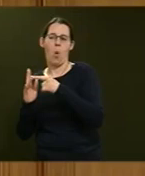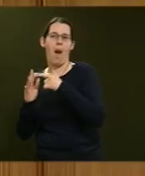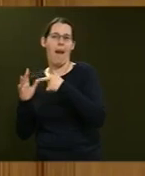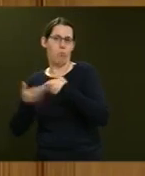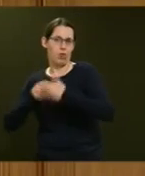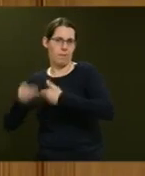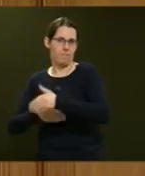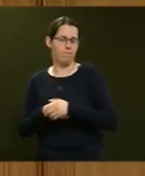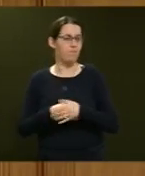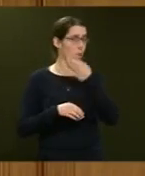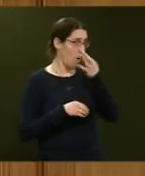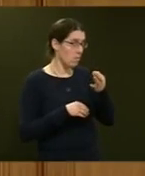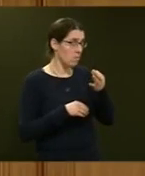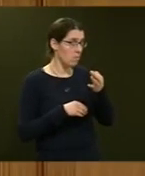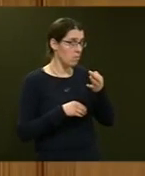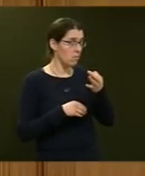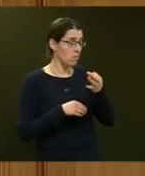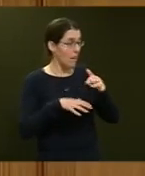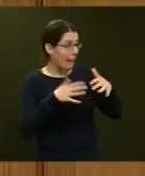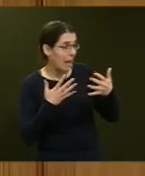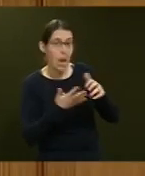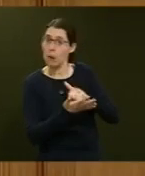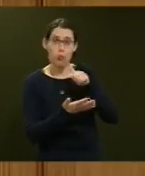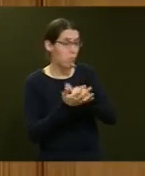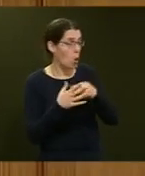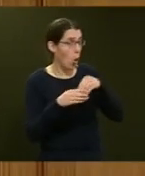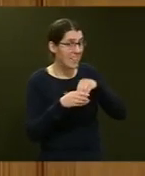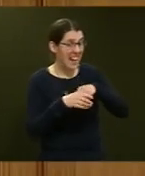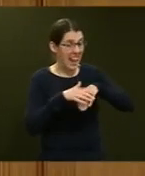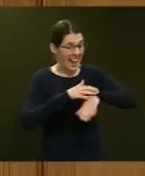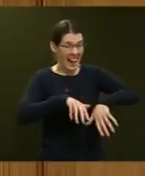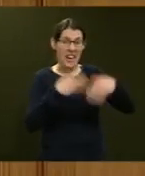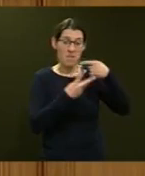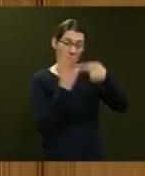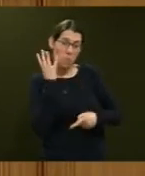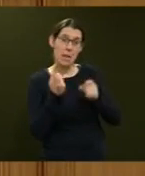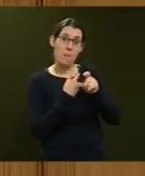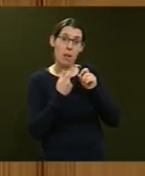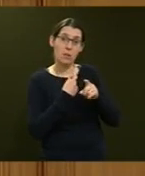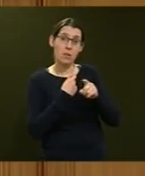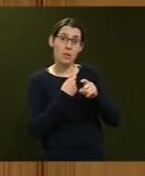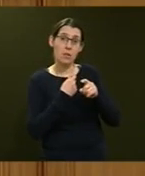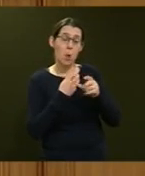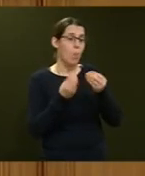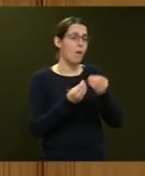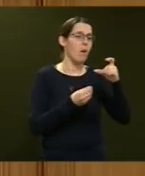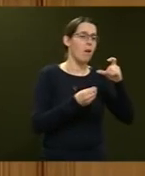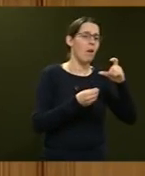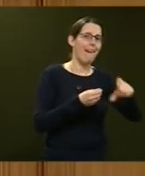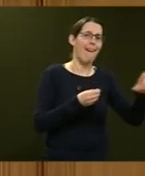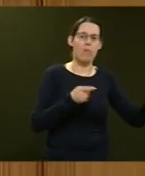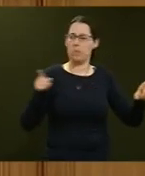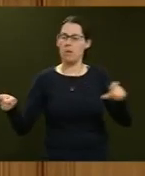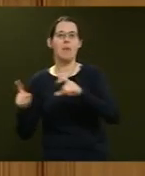Was there any inappropriate content in any of those emails between Mr Handley and Claire